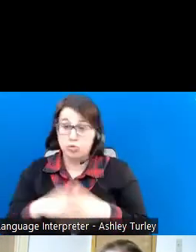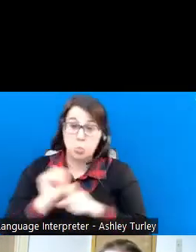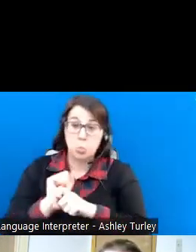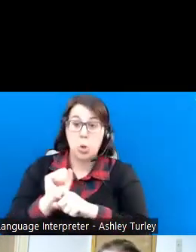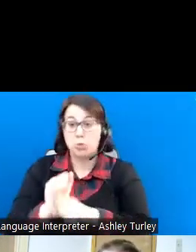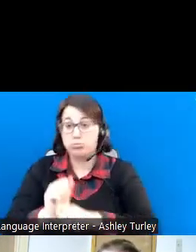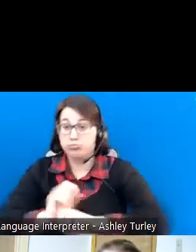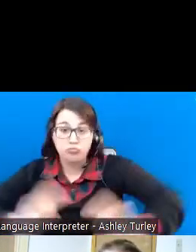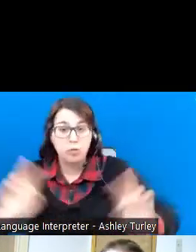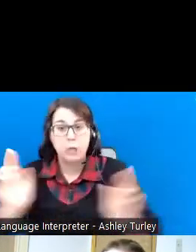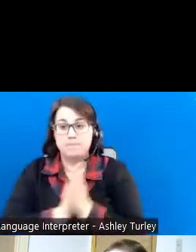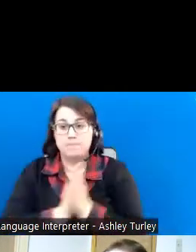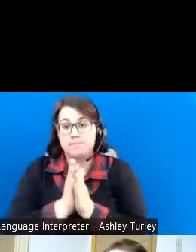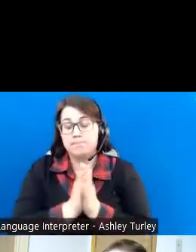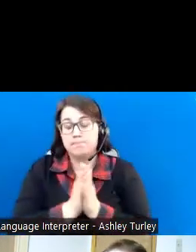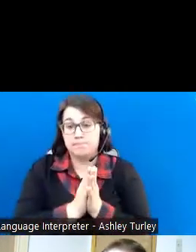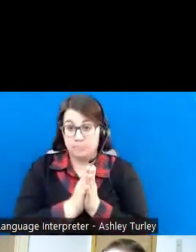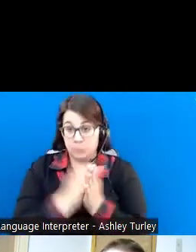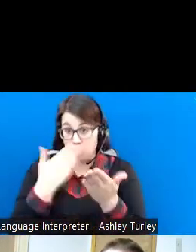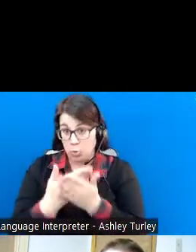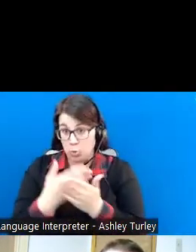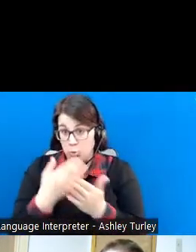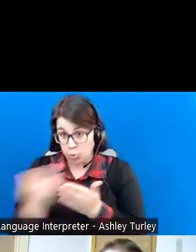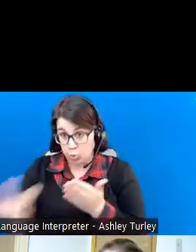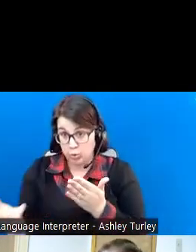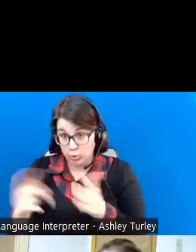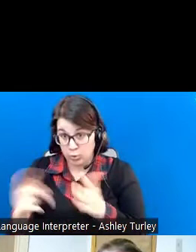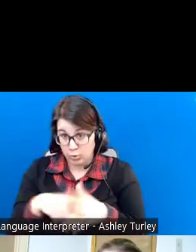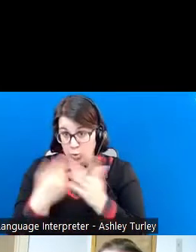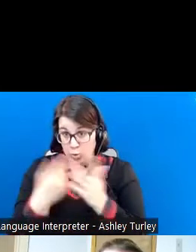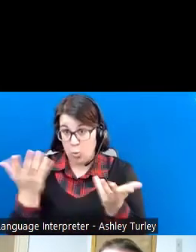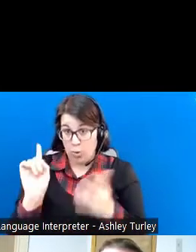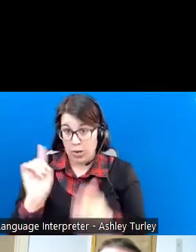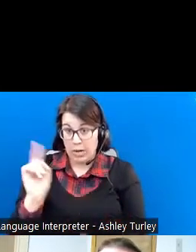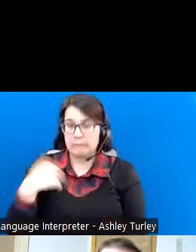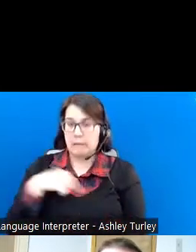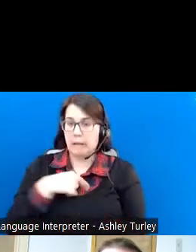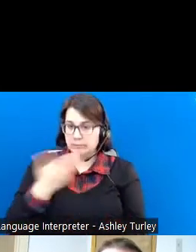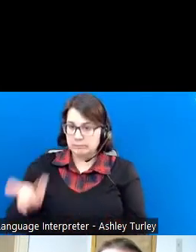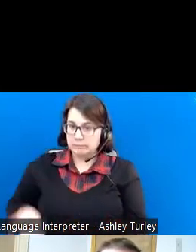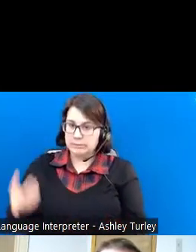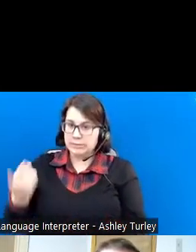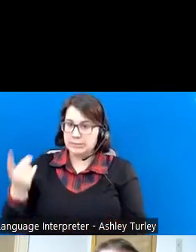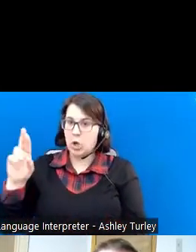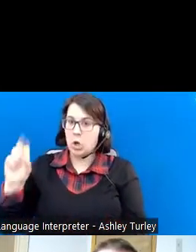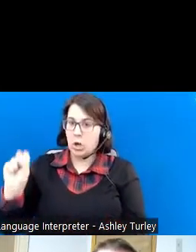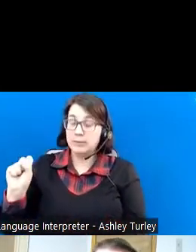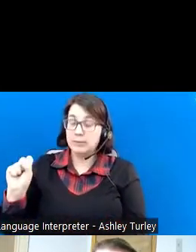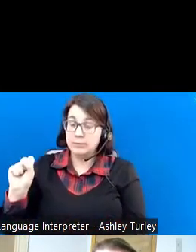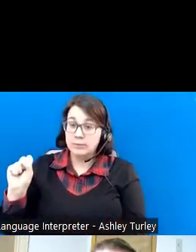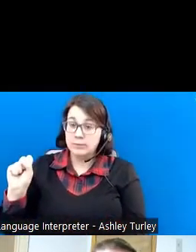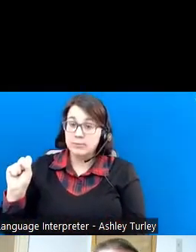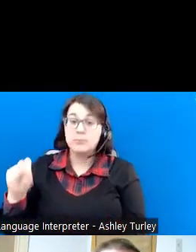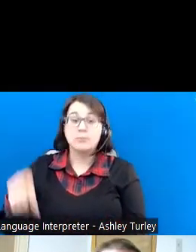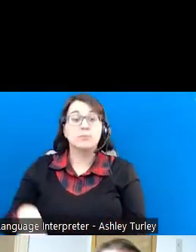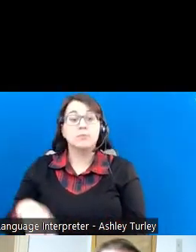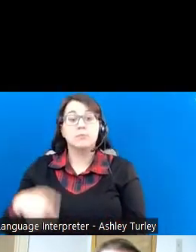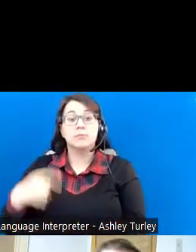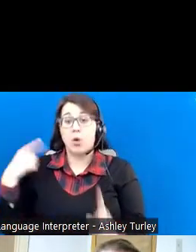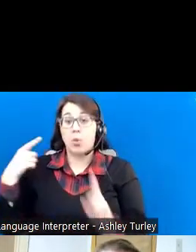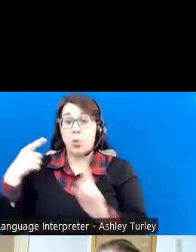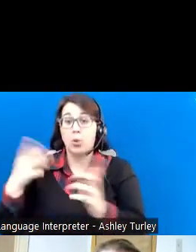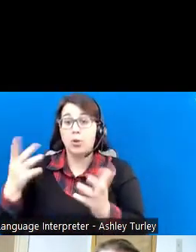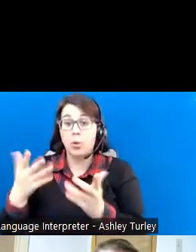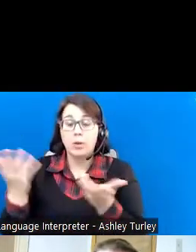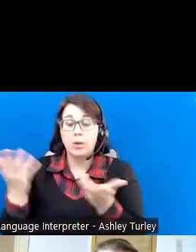want to go to work, I think a great place or a great resource to start is with us at the Division of Rehabilitation Services. It's our mission over here that